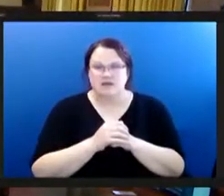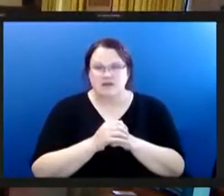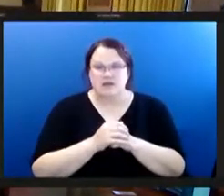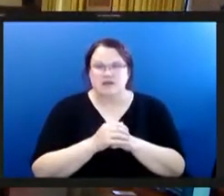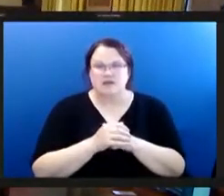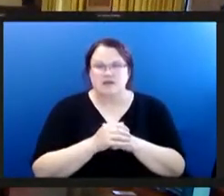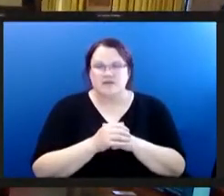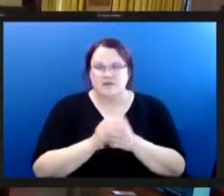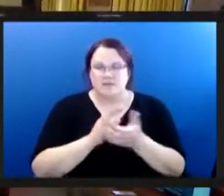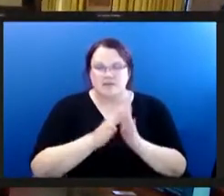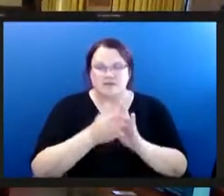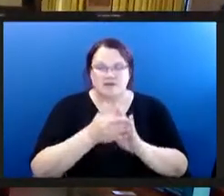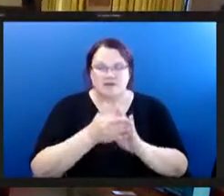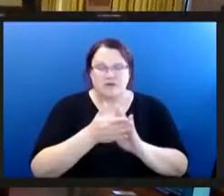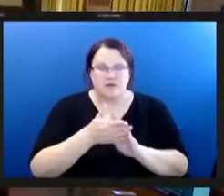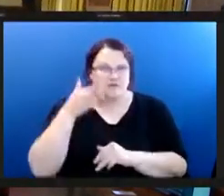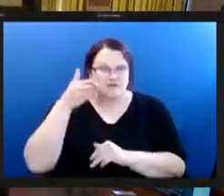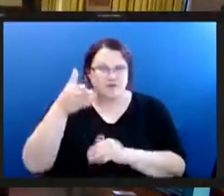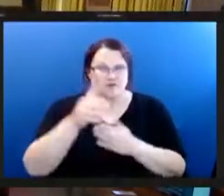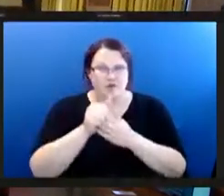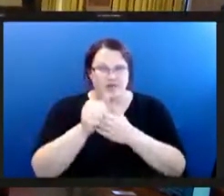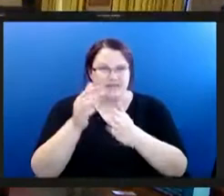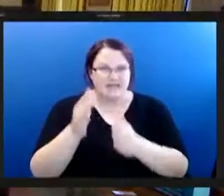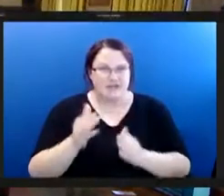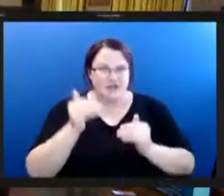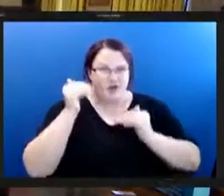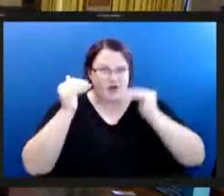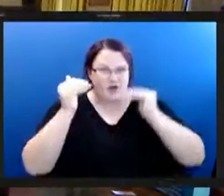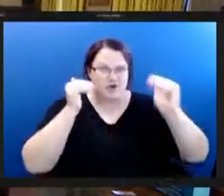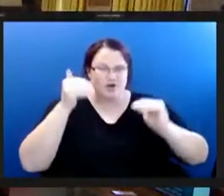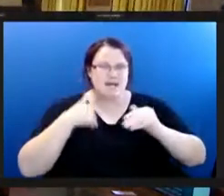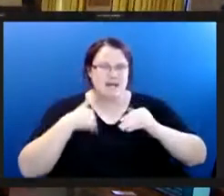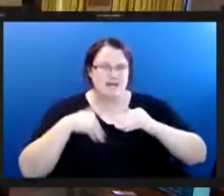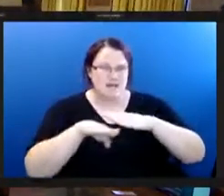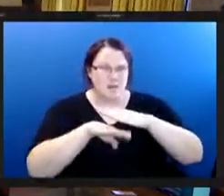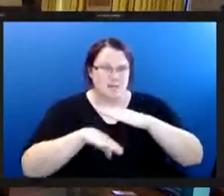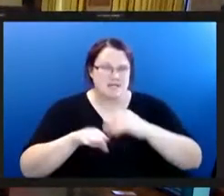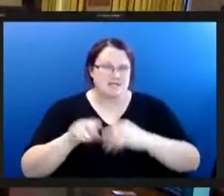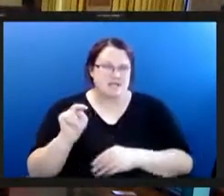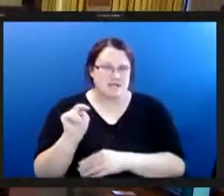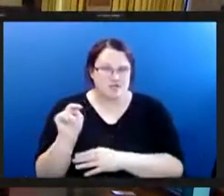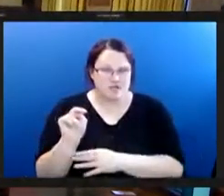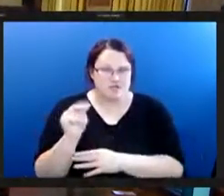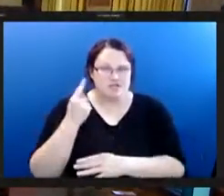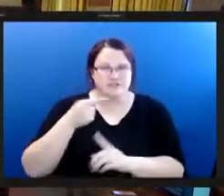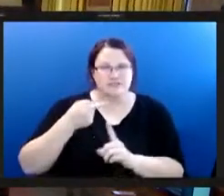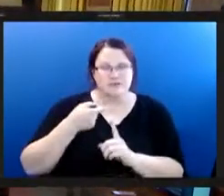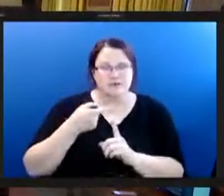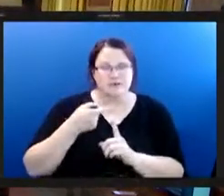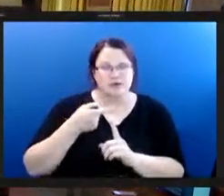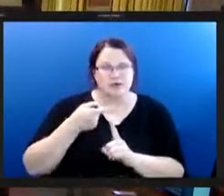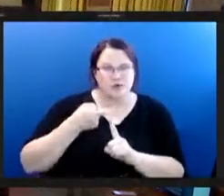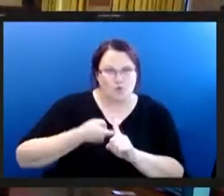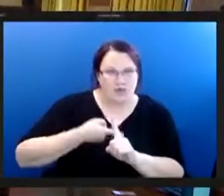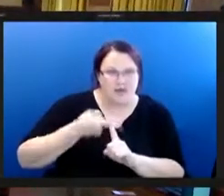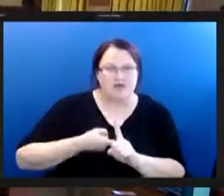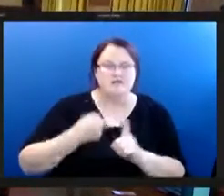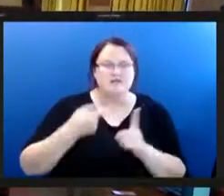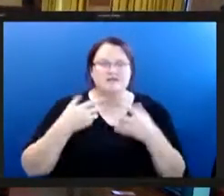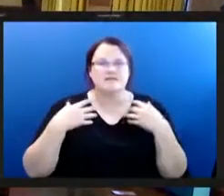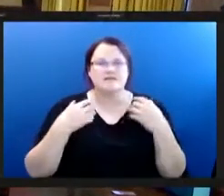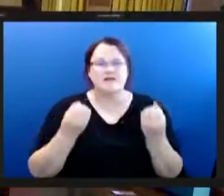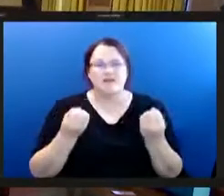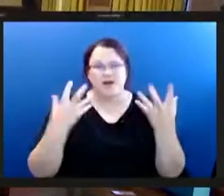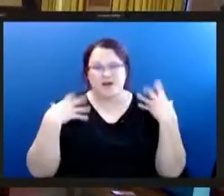and for adults having basic nutrition to prevent a lot of health issues and